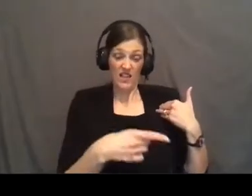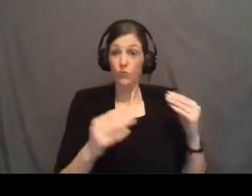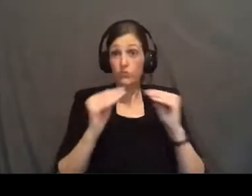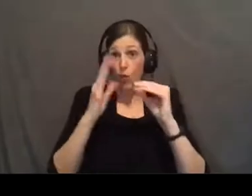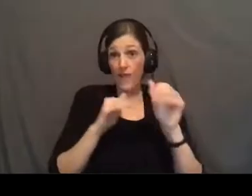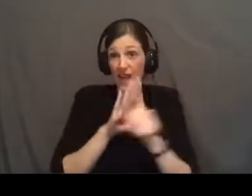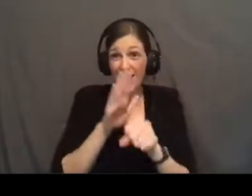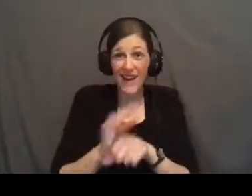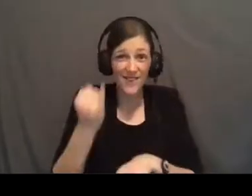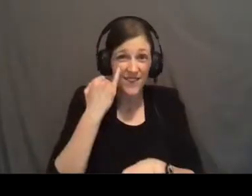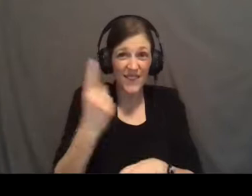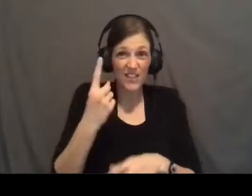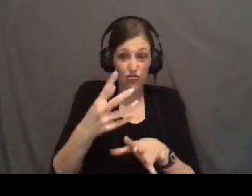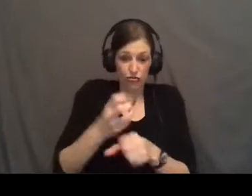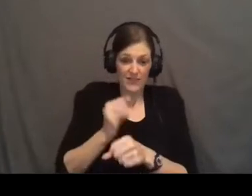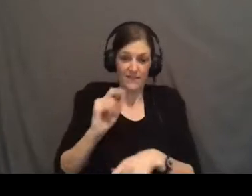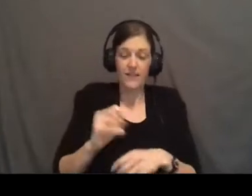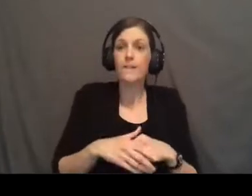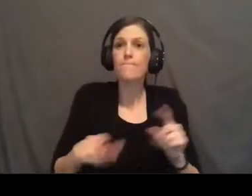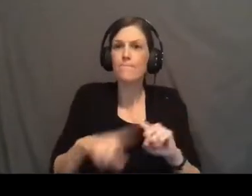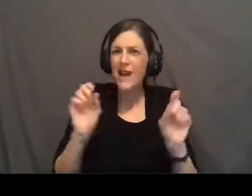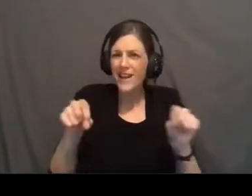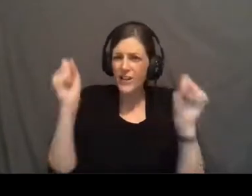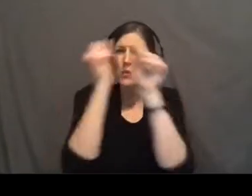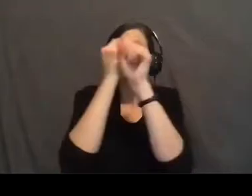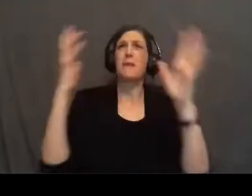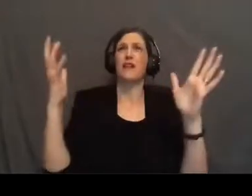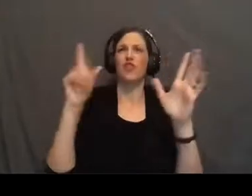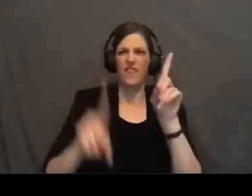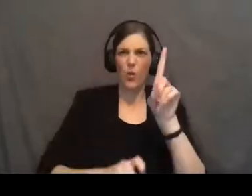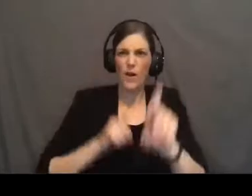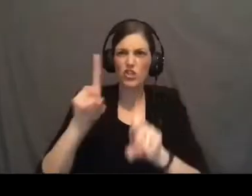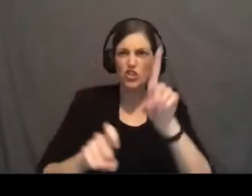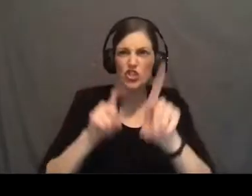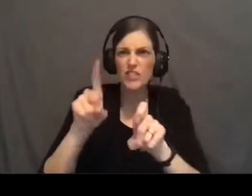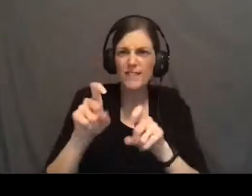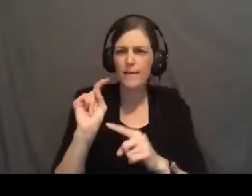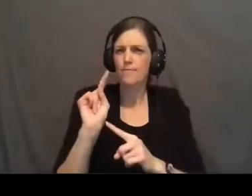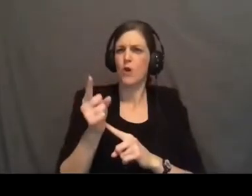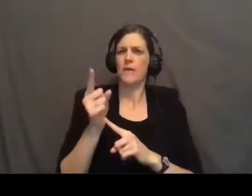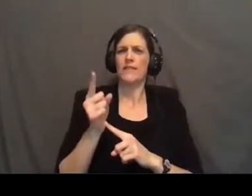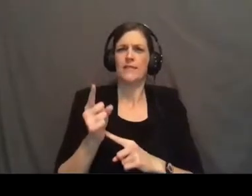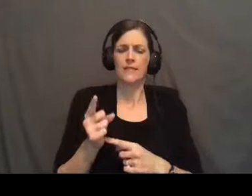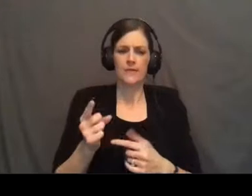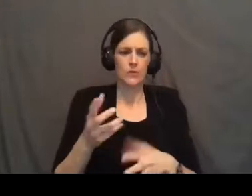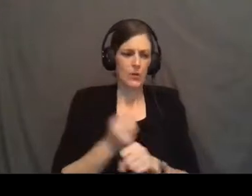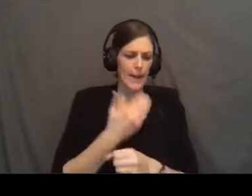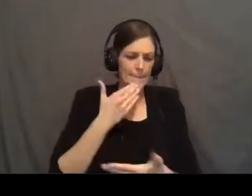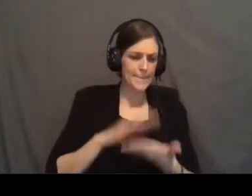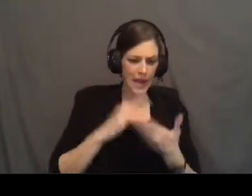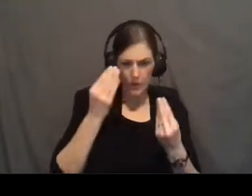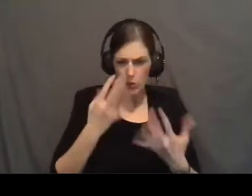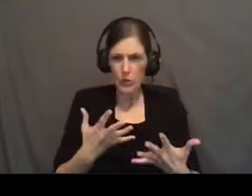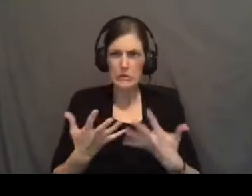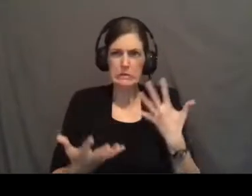enough if they would just simply receive it. But can you imagine the questions? It's those moments when you get that bad news and you're just hanging